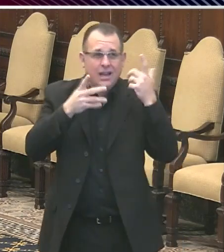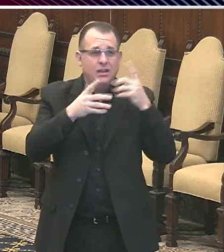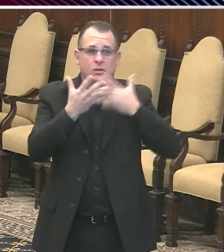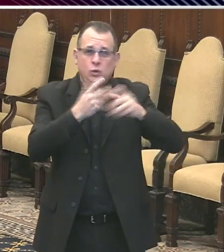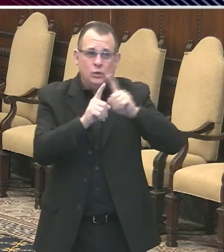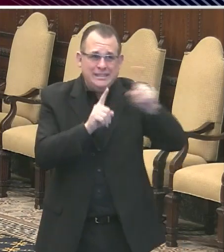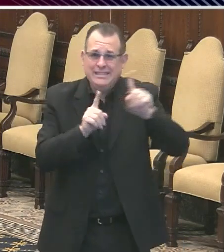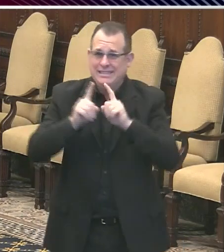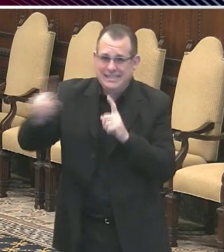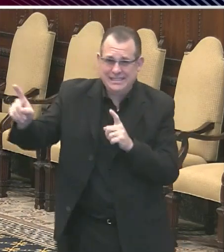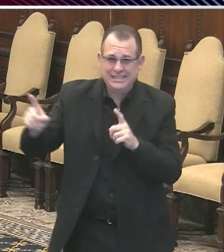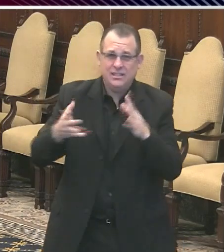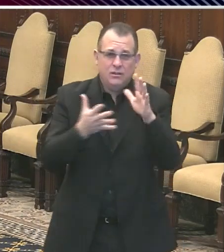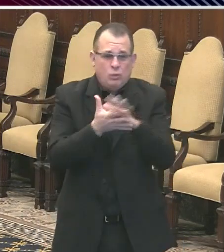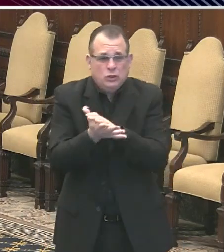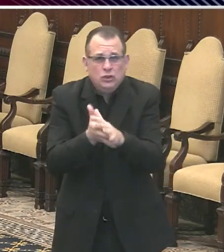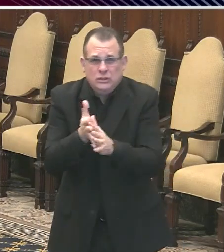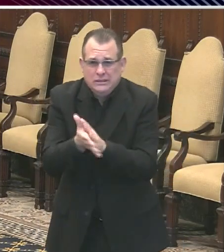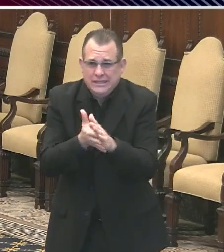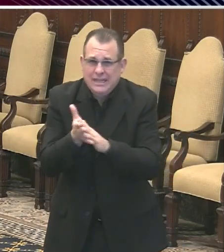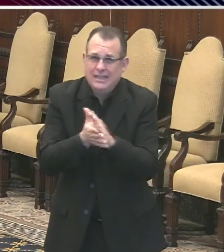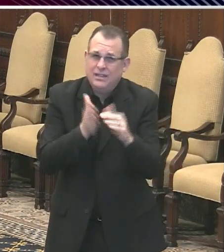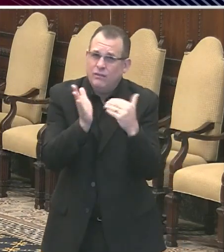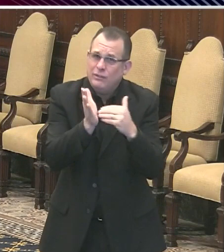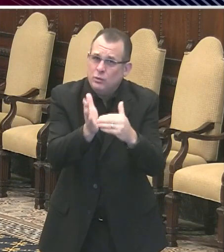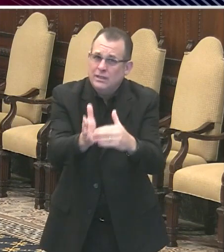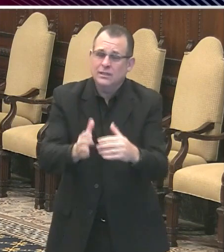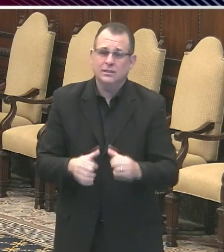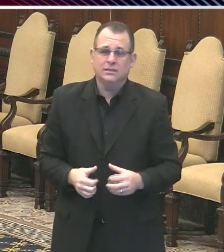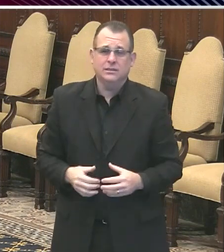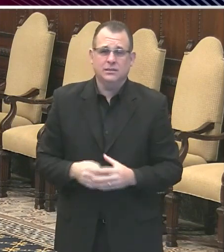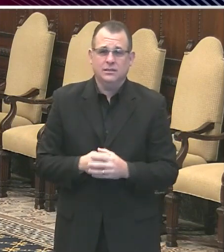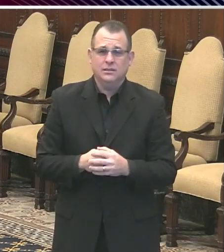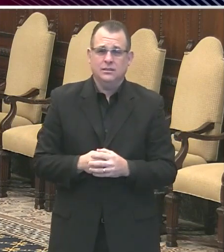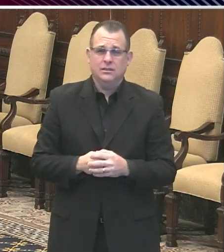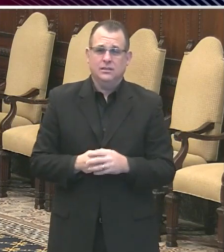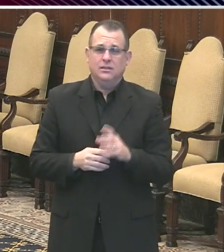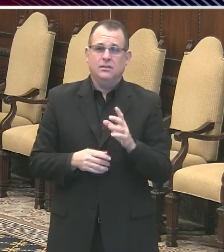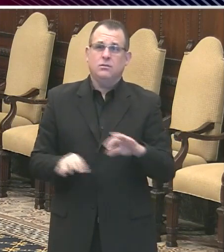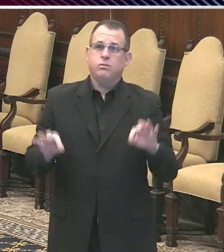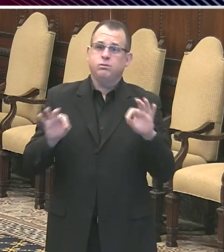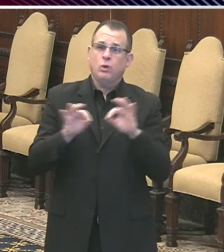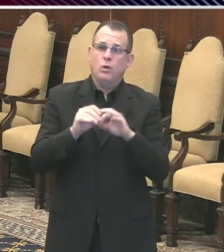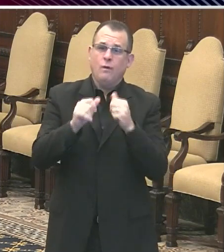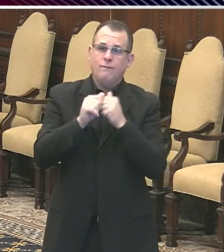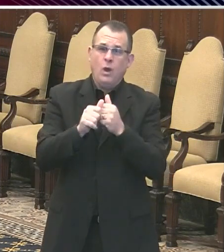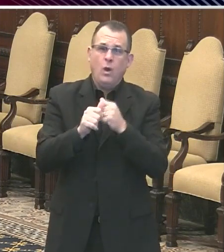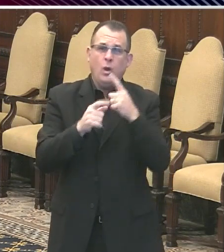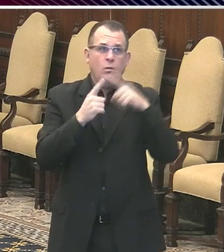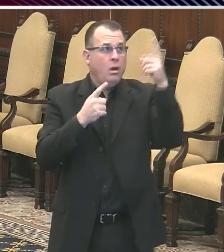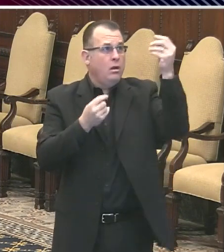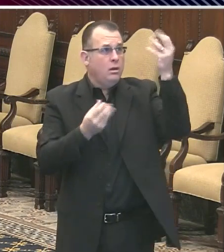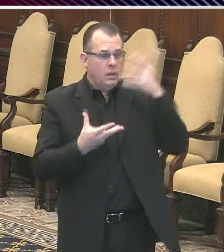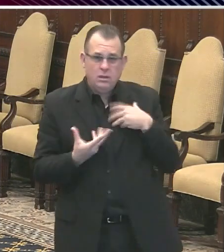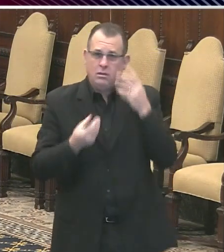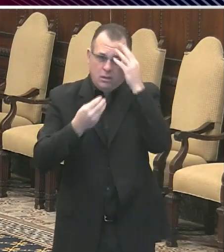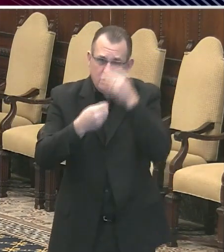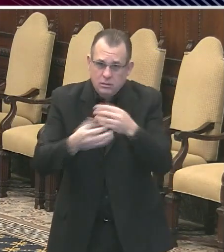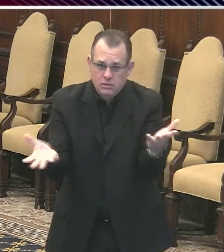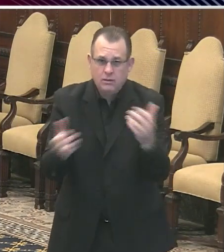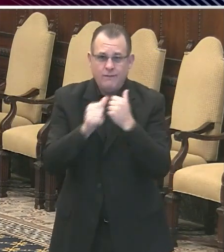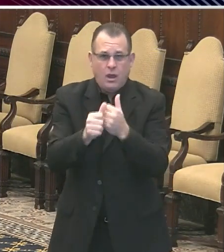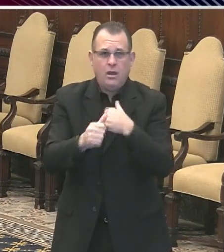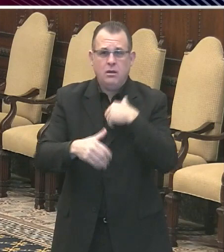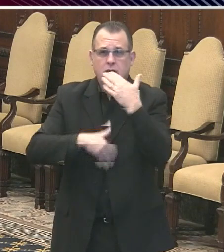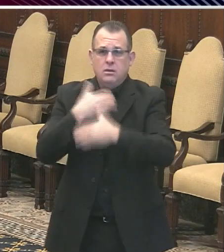And wash your hands often. The better we follow the public health guidance, the sooner we will get our lives back to normal. And I want to be very